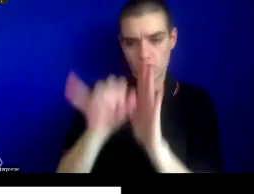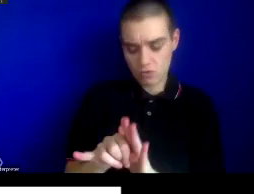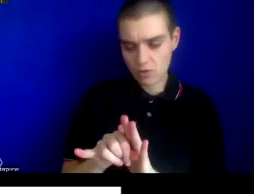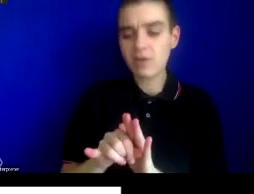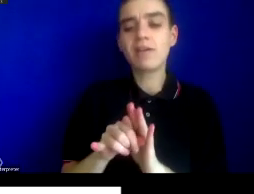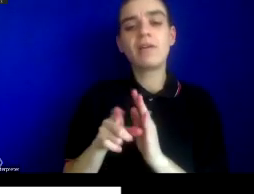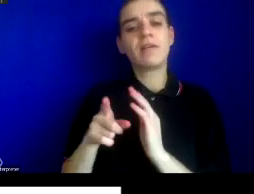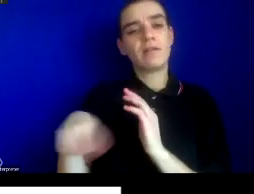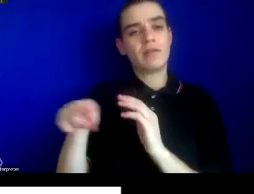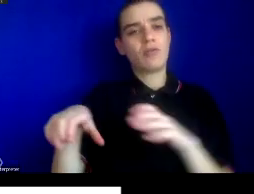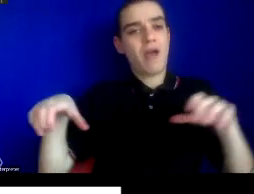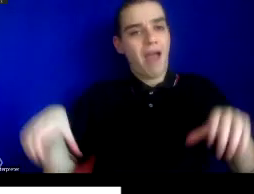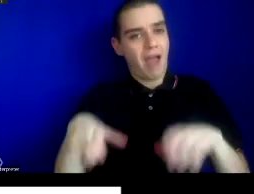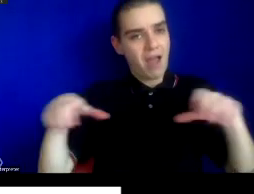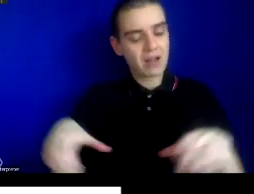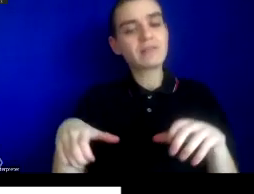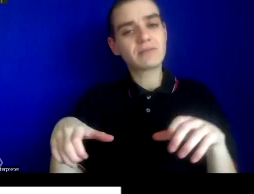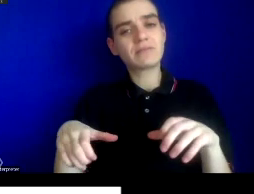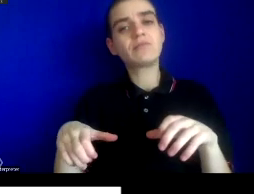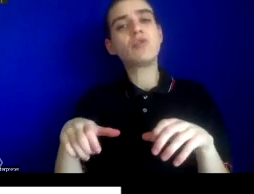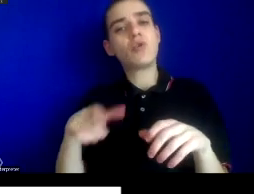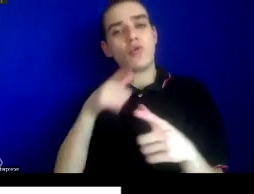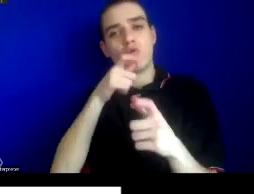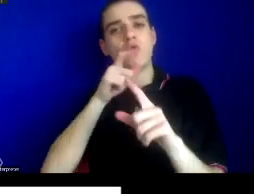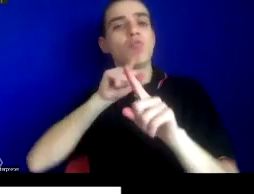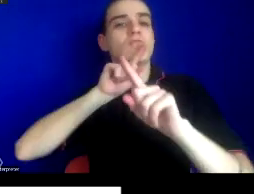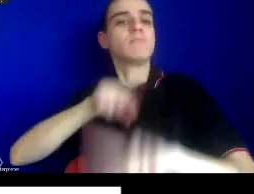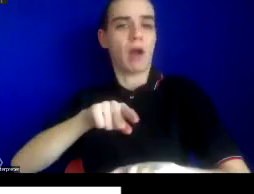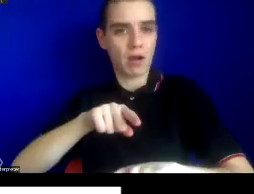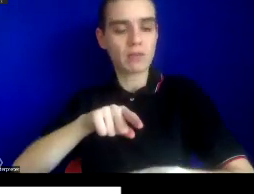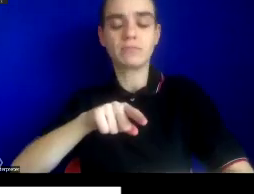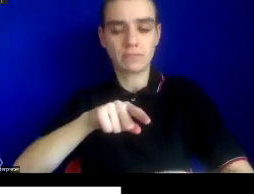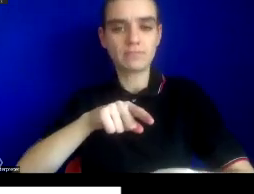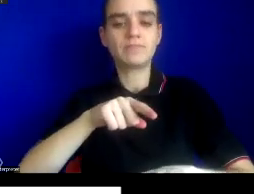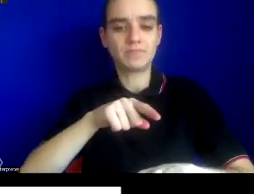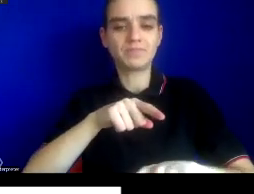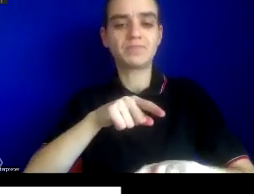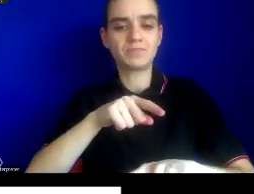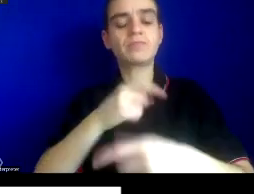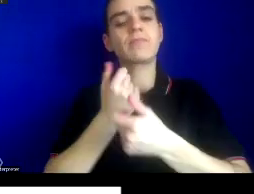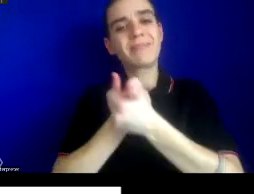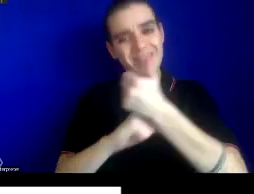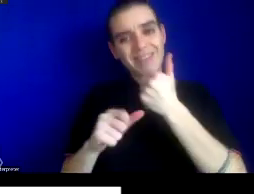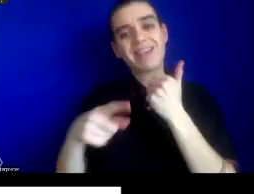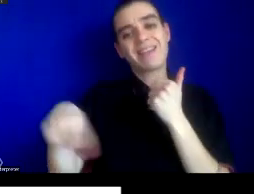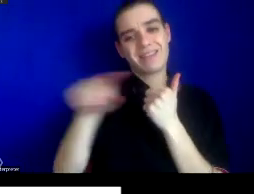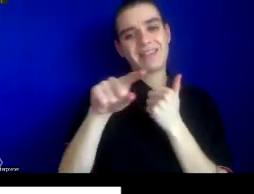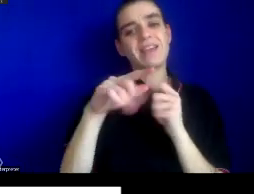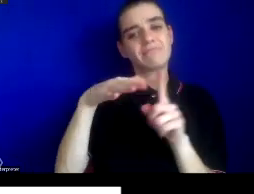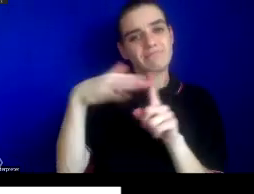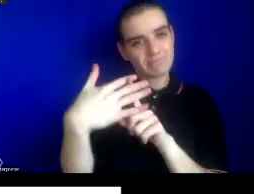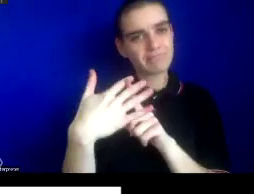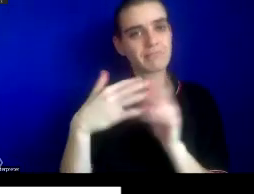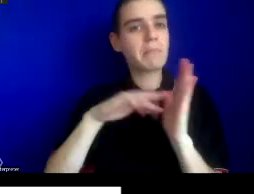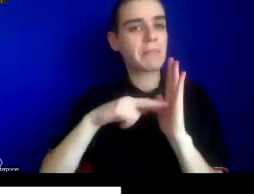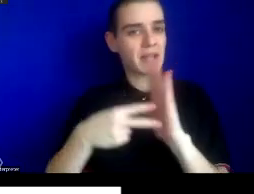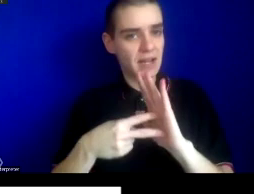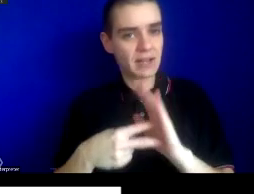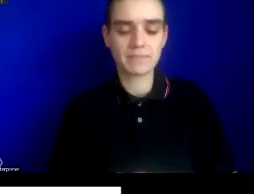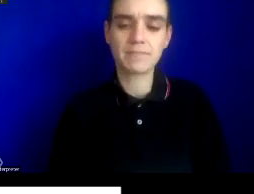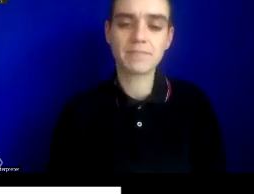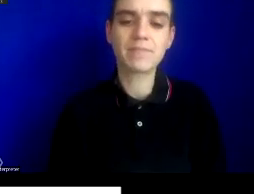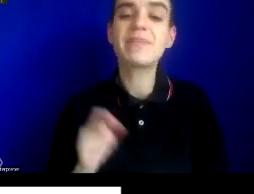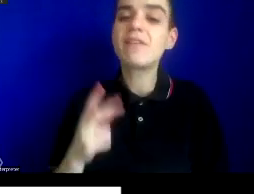political forces organizing responses to them within these landscapes of meaning. The historically situated modes of thought